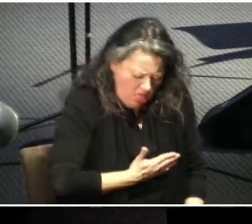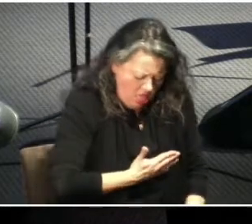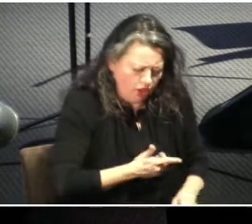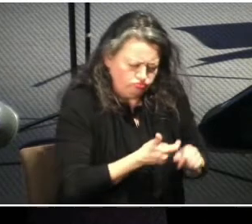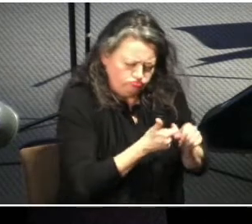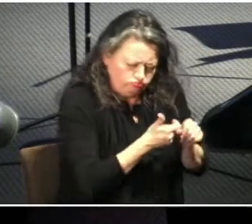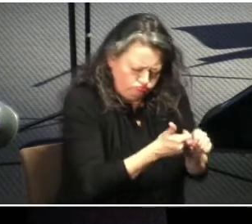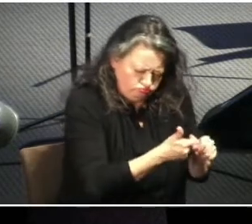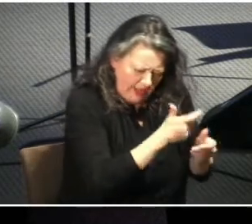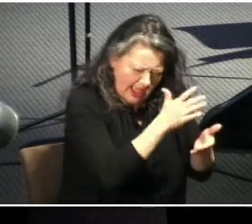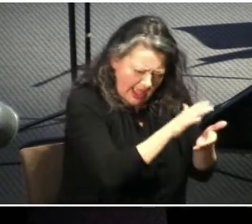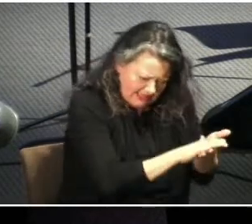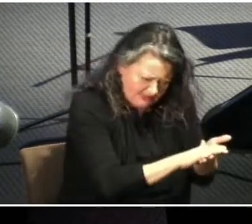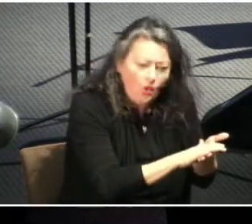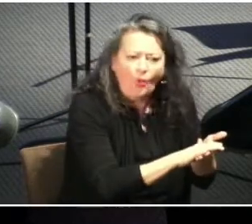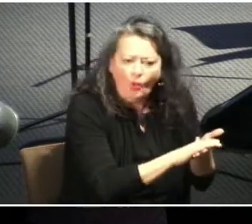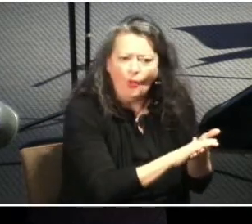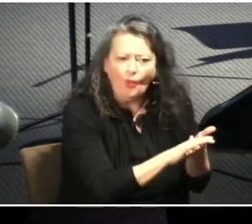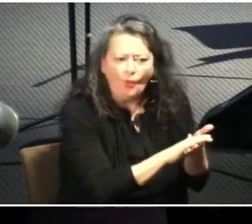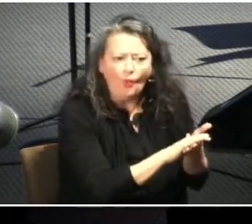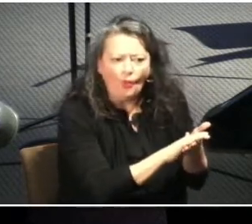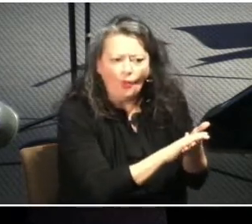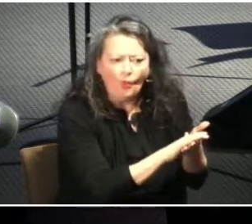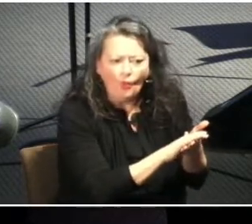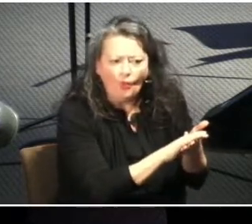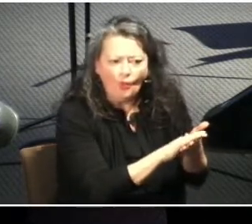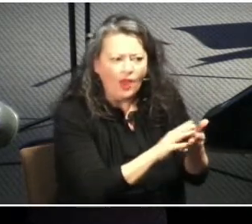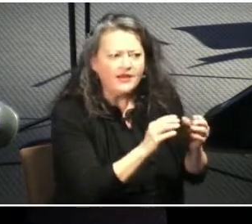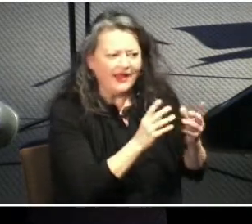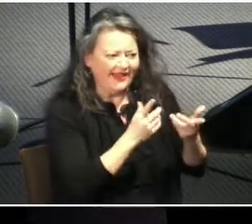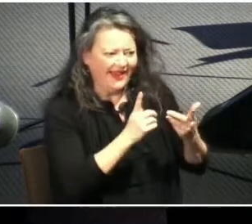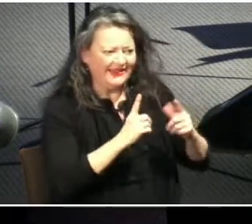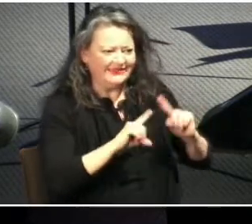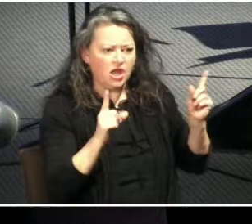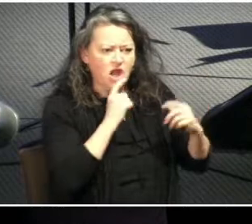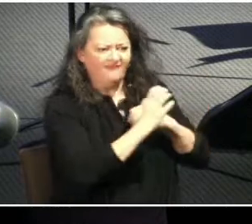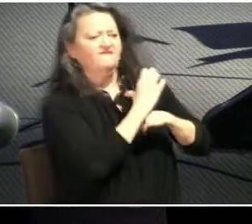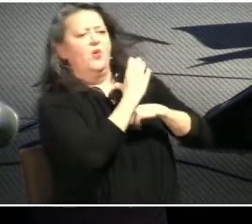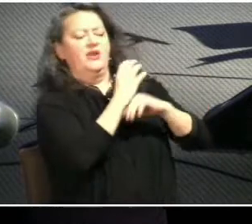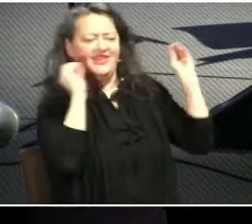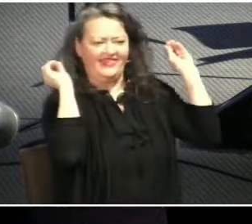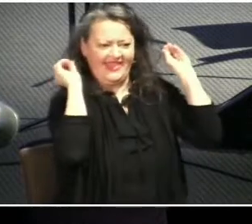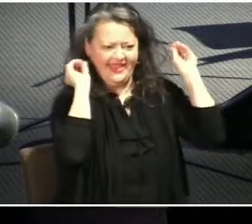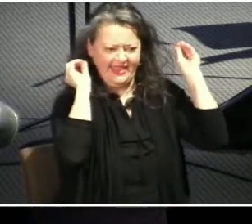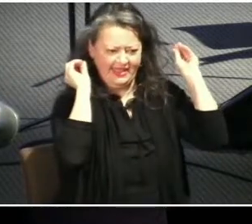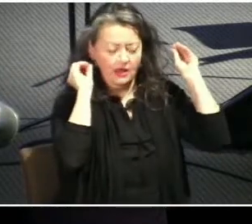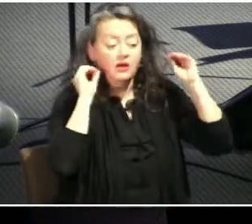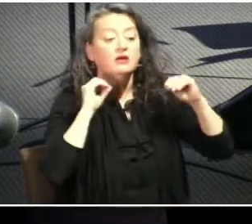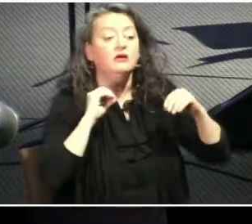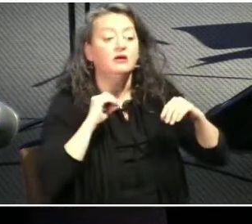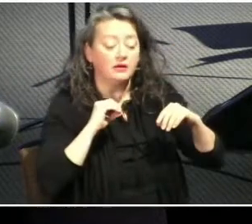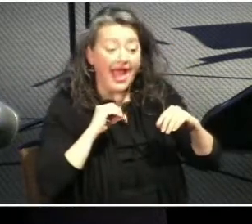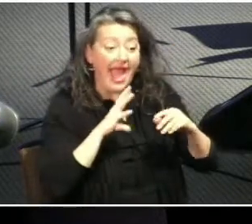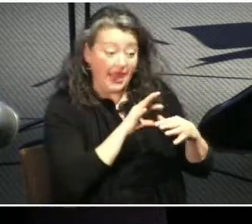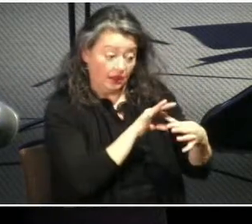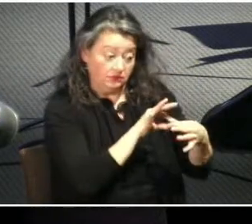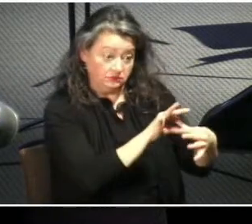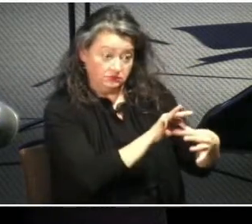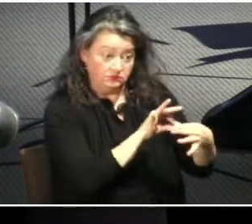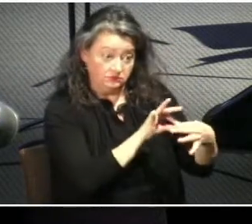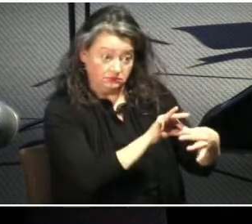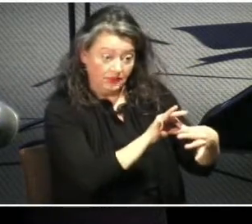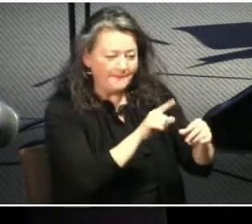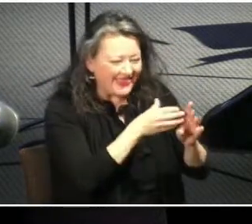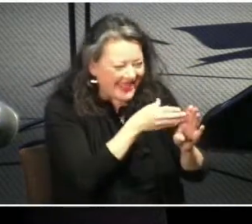To submit also means to recognize a relationship that God has established. And the second half of the phrase is, as